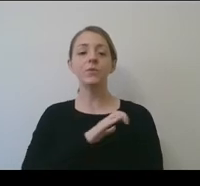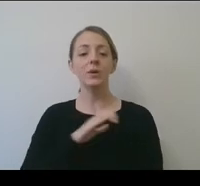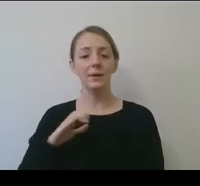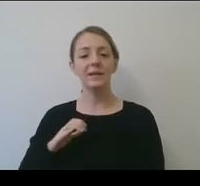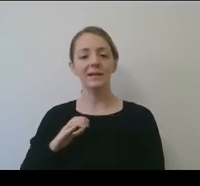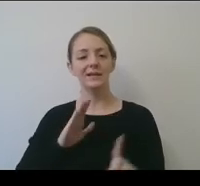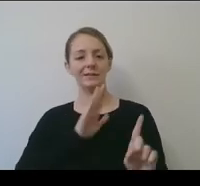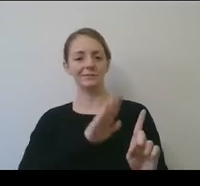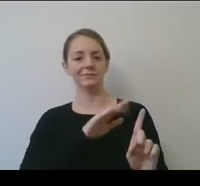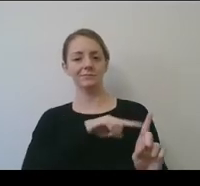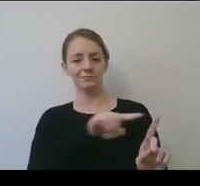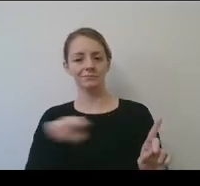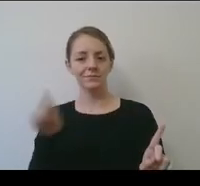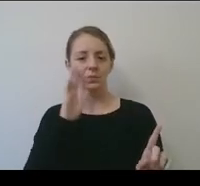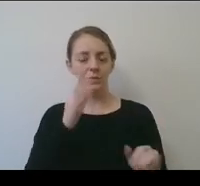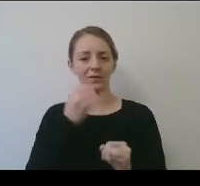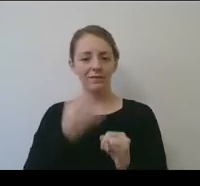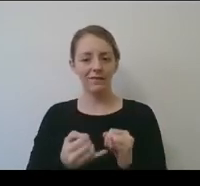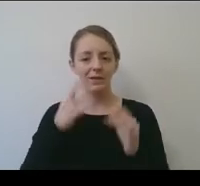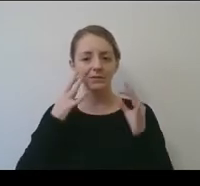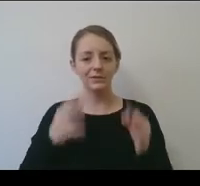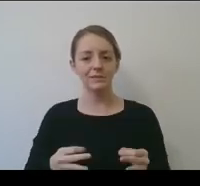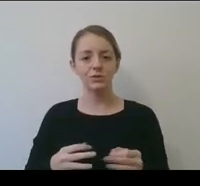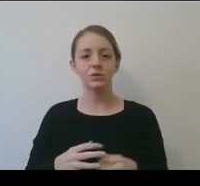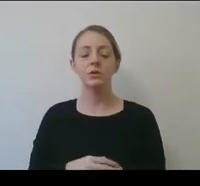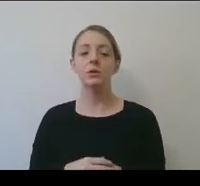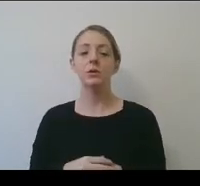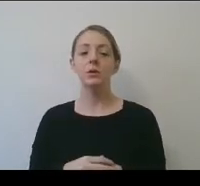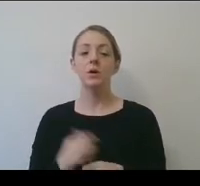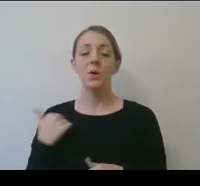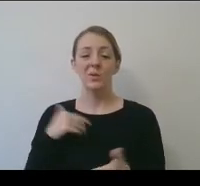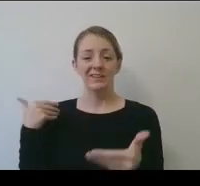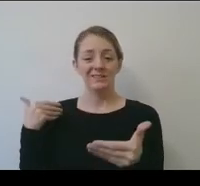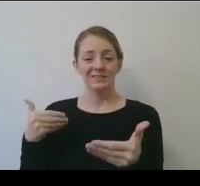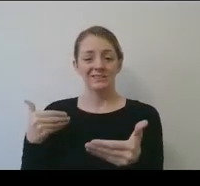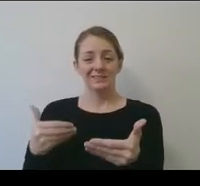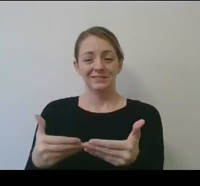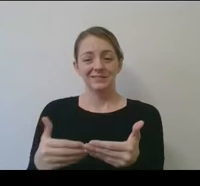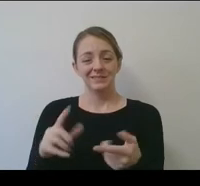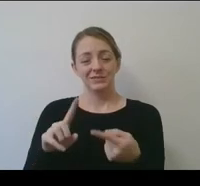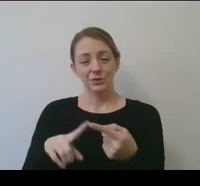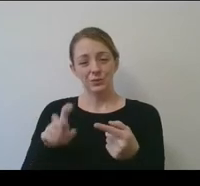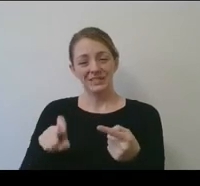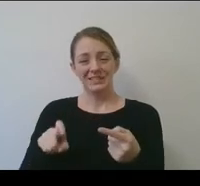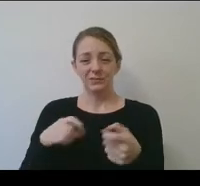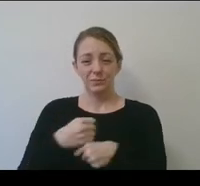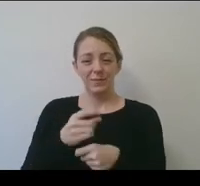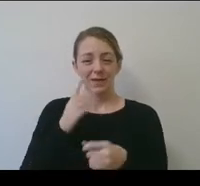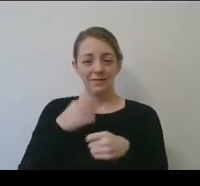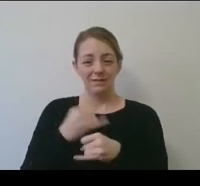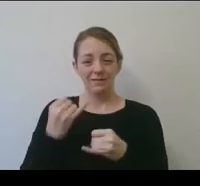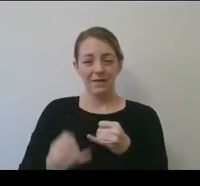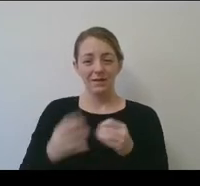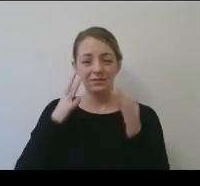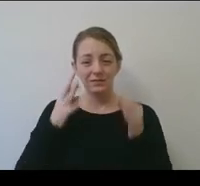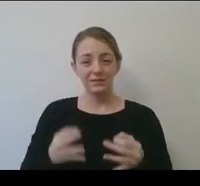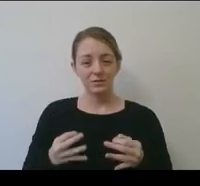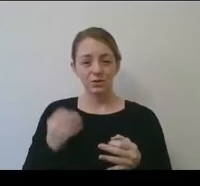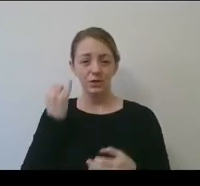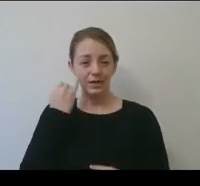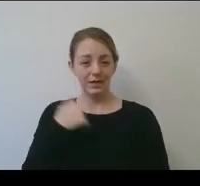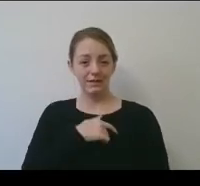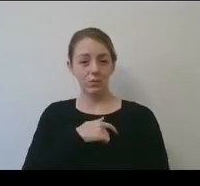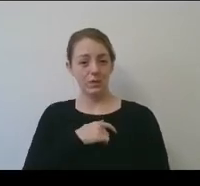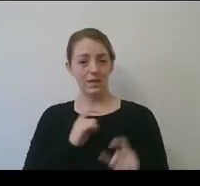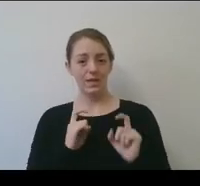decision makers. We are coming close to needing to make that final decision as to whether or not to award